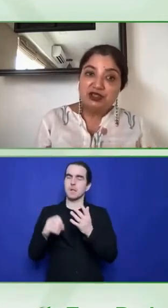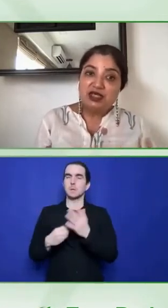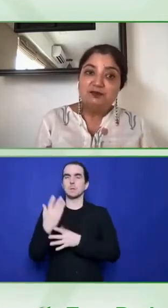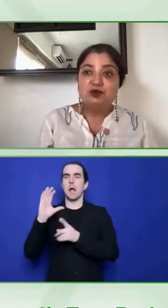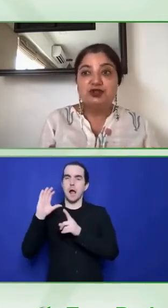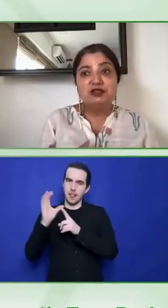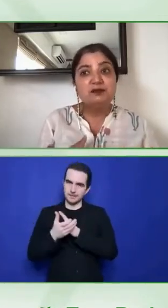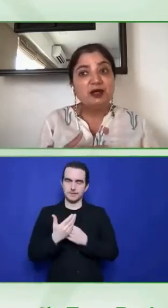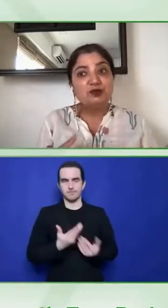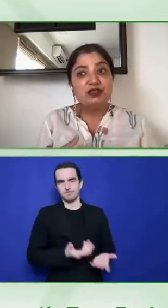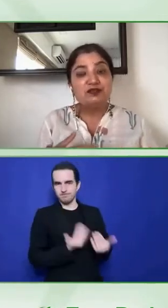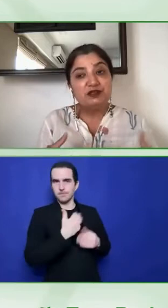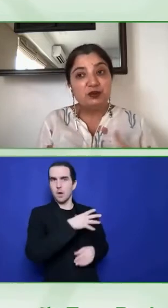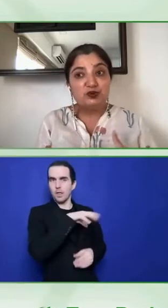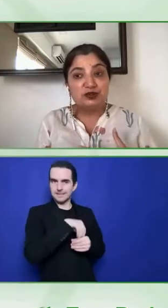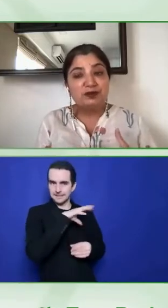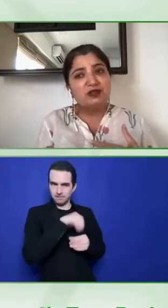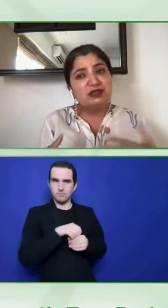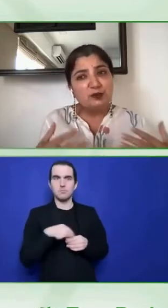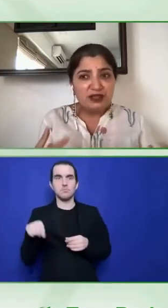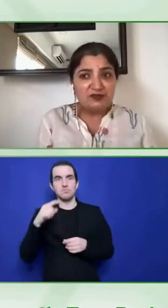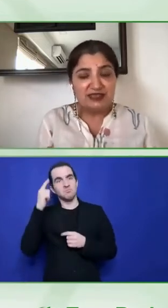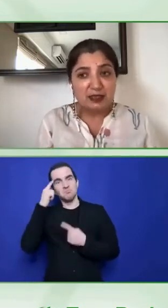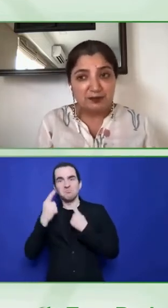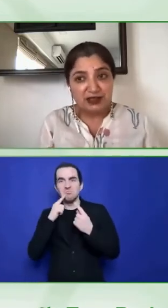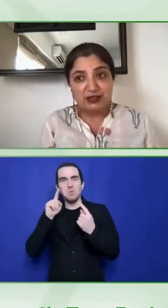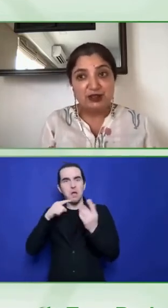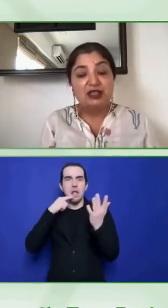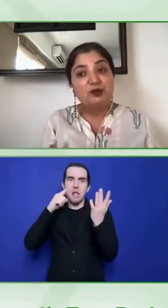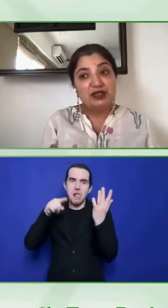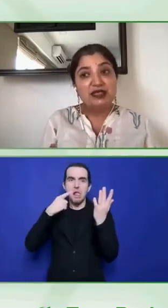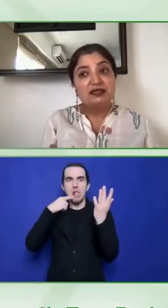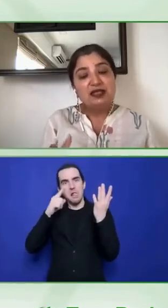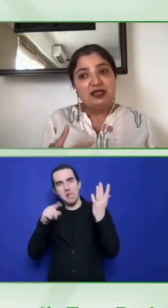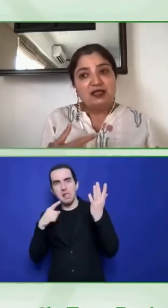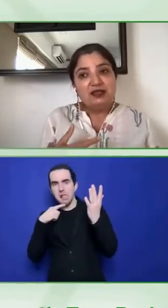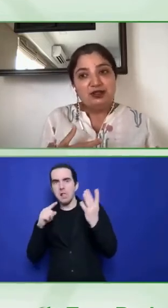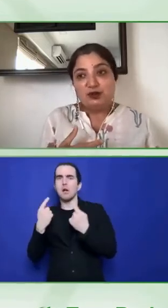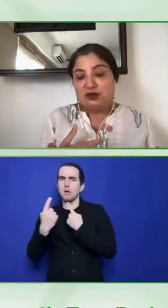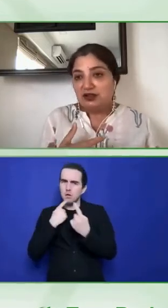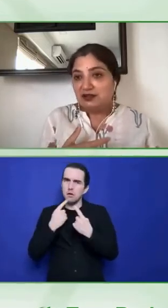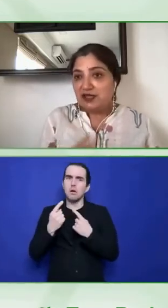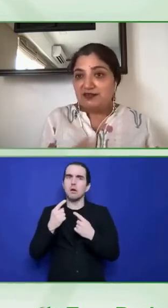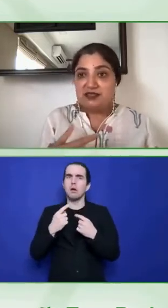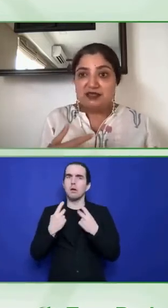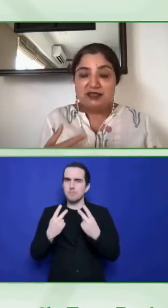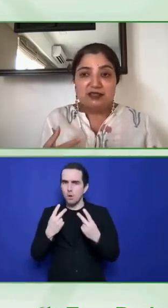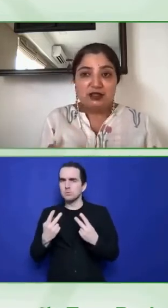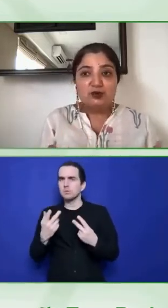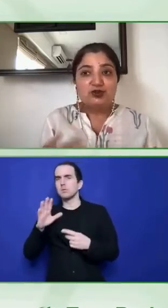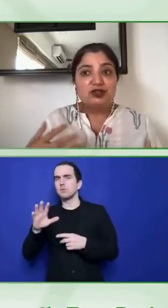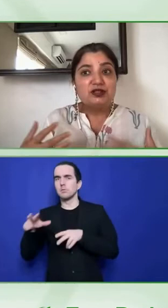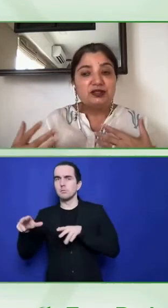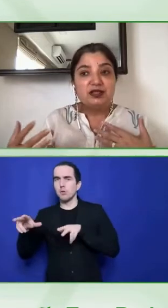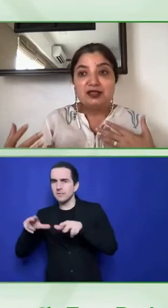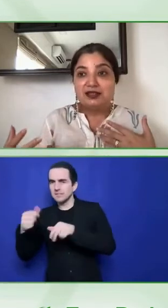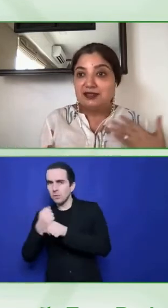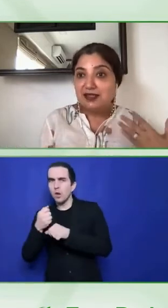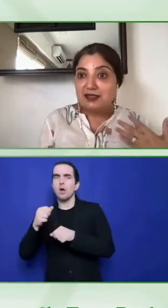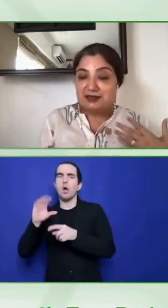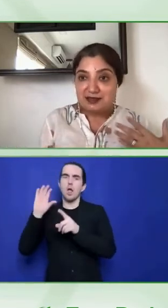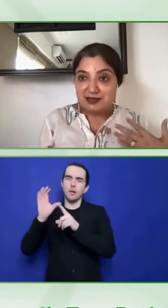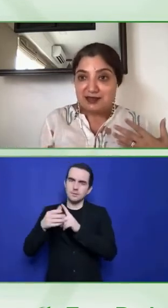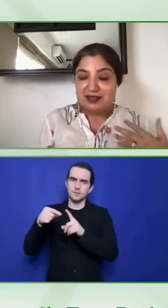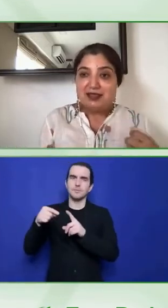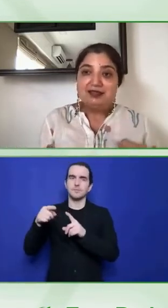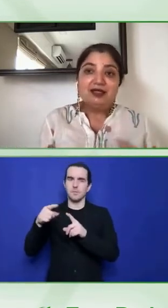technology and pushing the boundaries of inclusion, because so many of these companies today are looking at, you know, diversity and inclusion indicators. And are